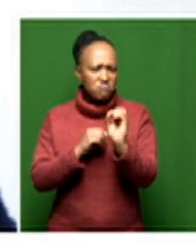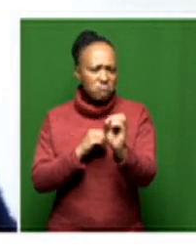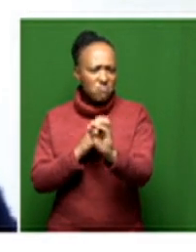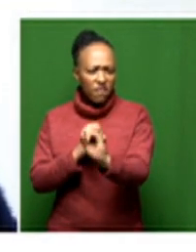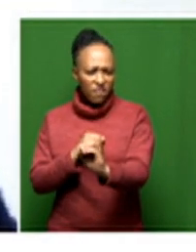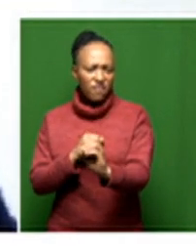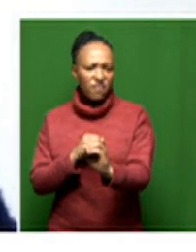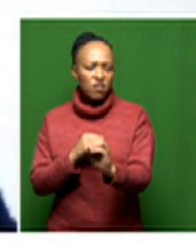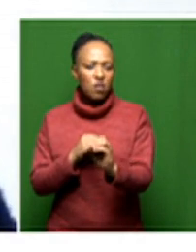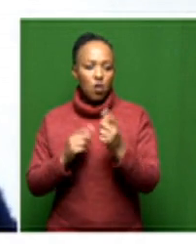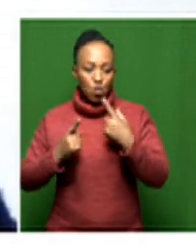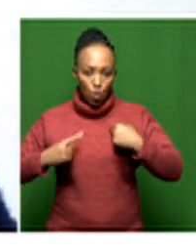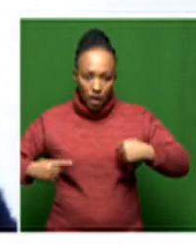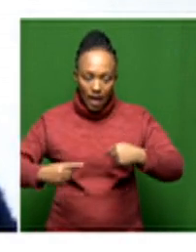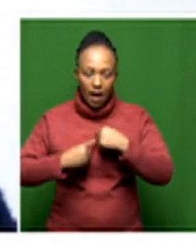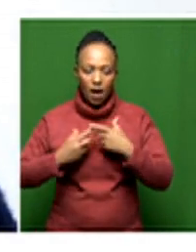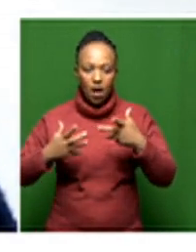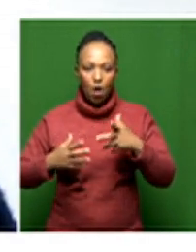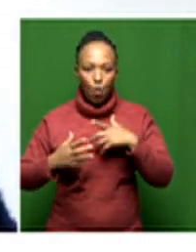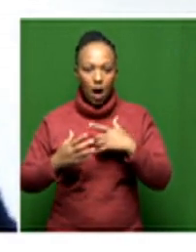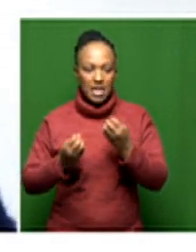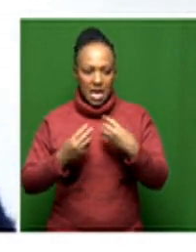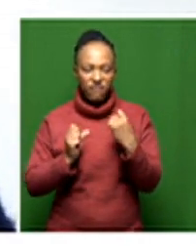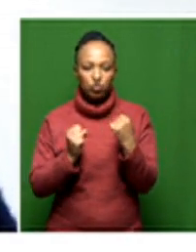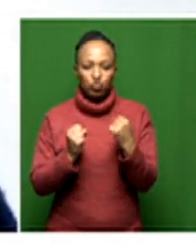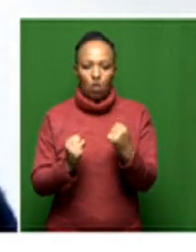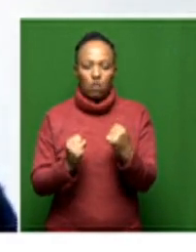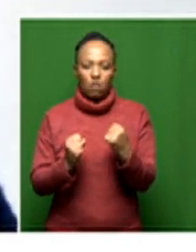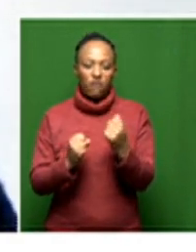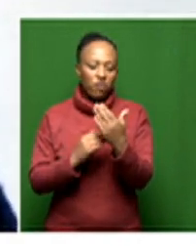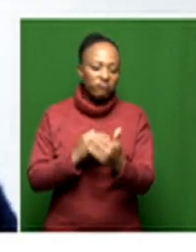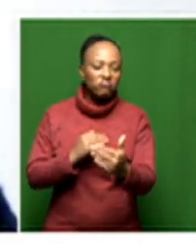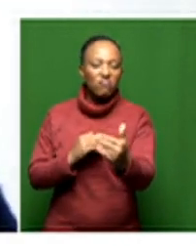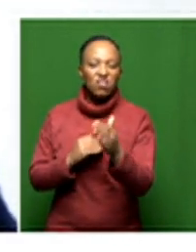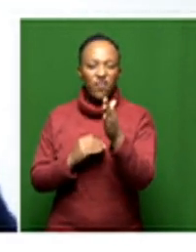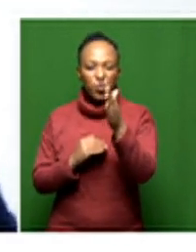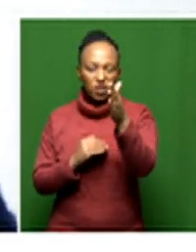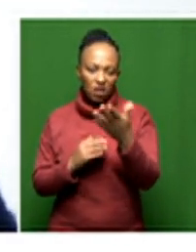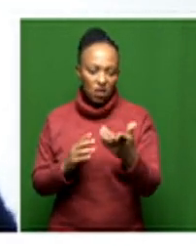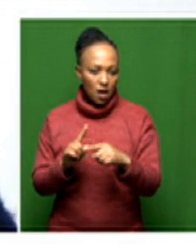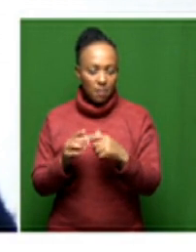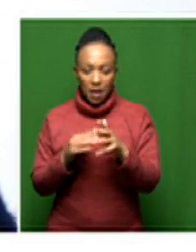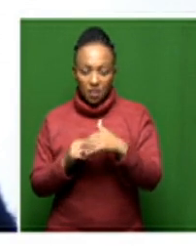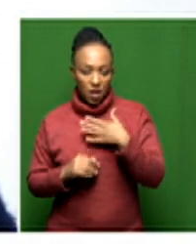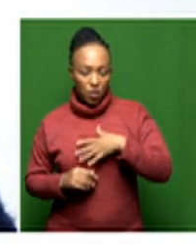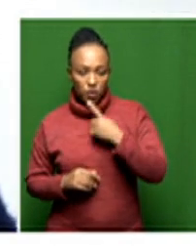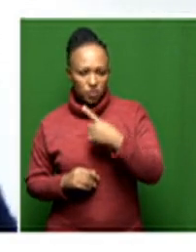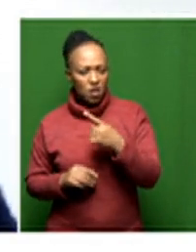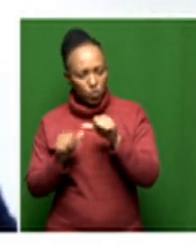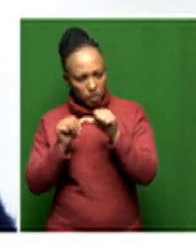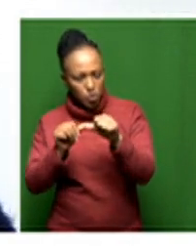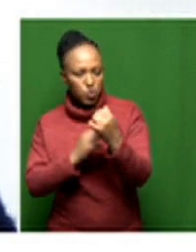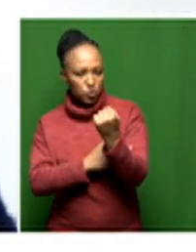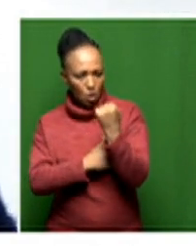that we are because it's making us stronger for what's happening ahead so if there's anything i have to say just just keep